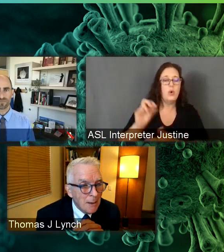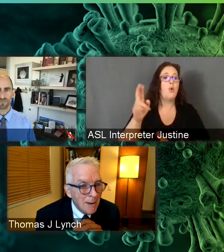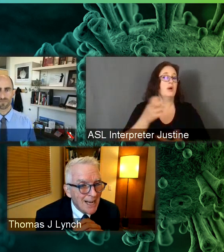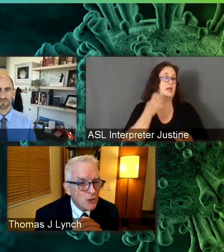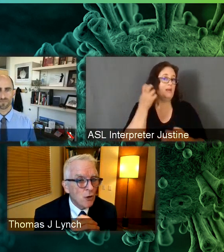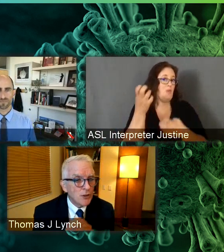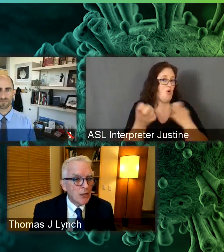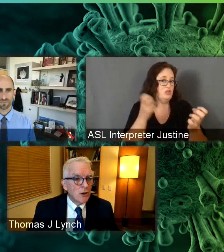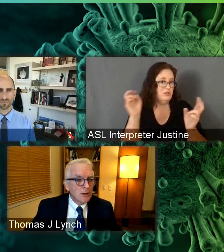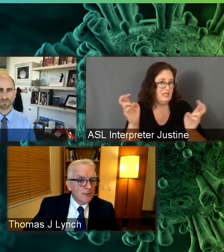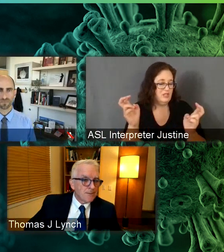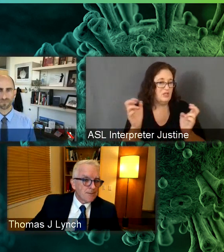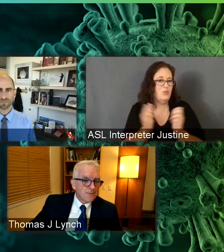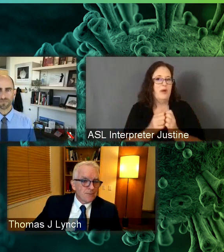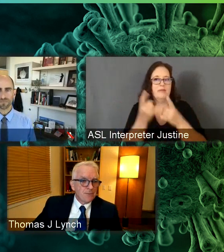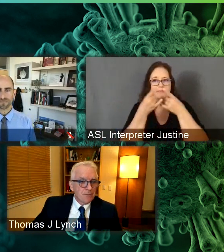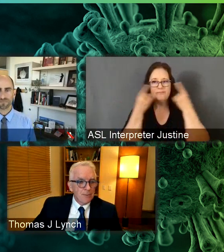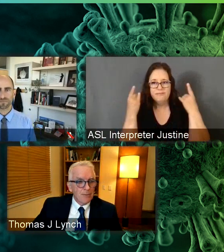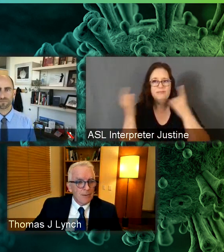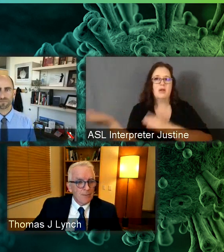wearing a mask all day long.